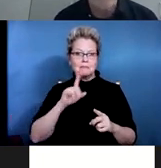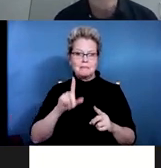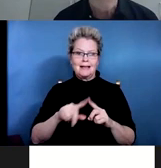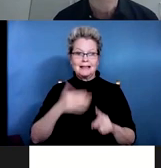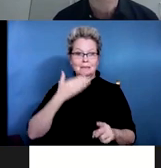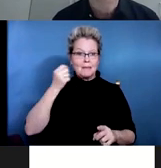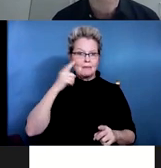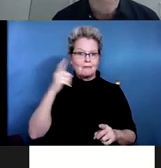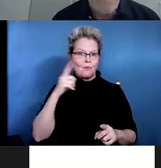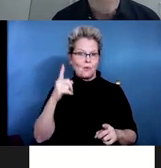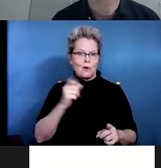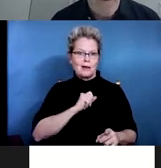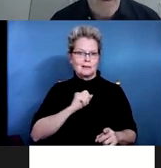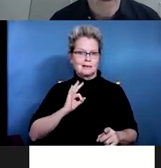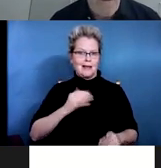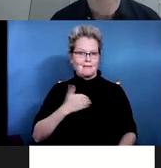hospital.